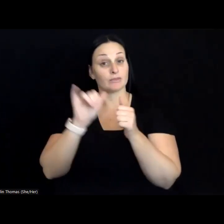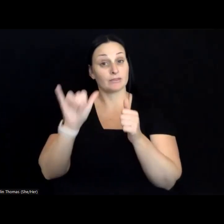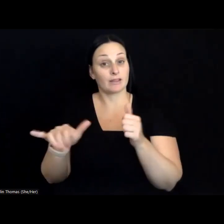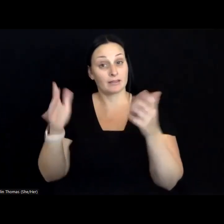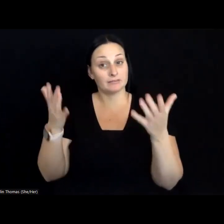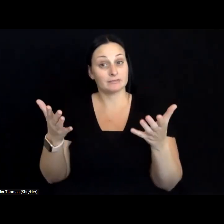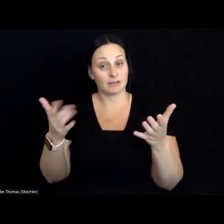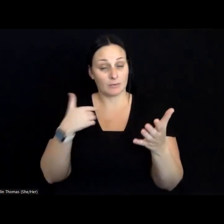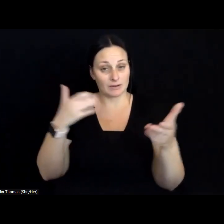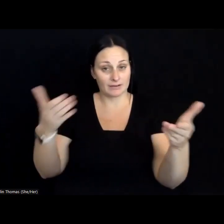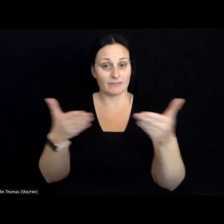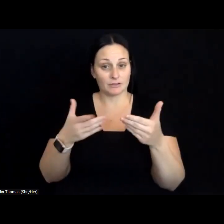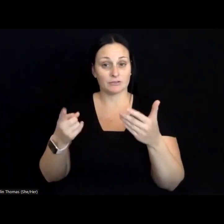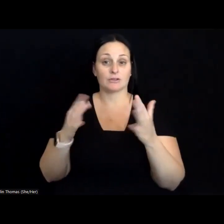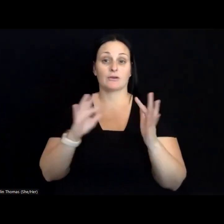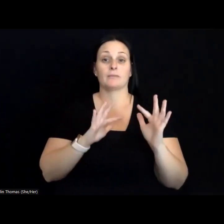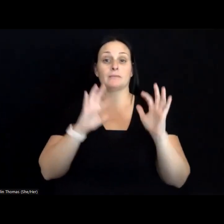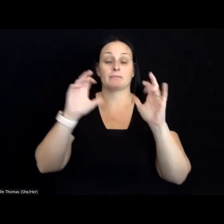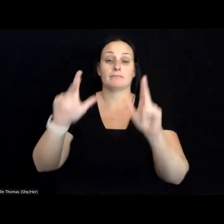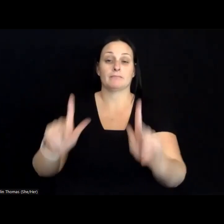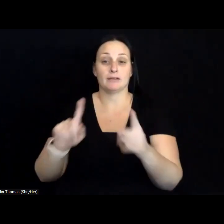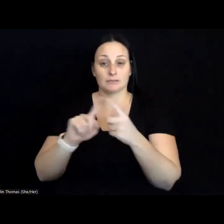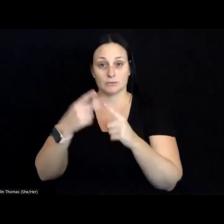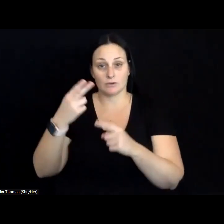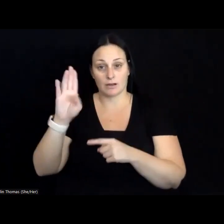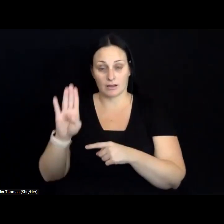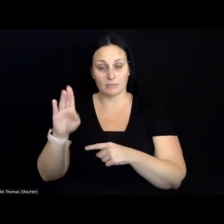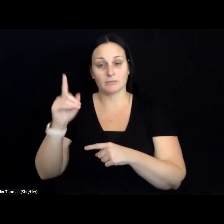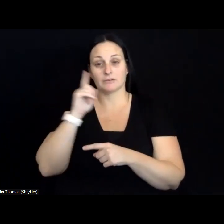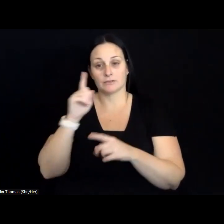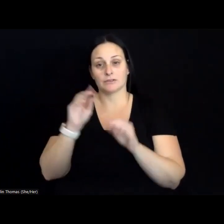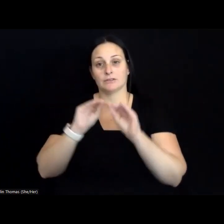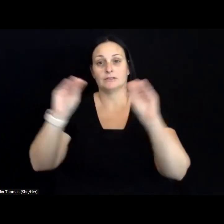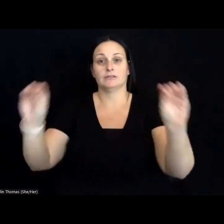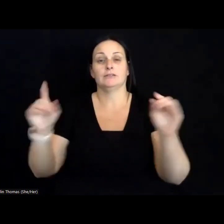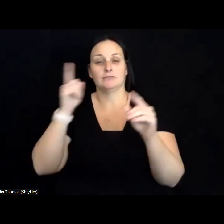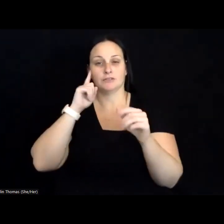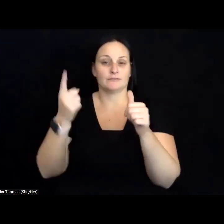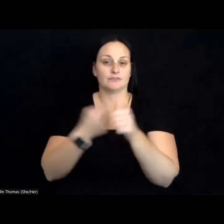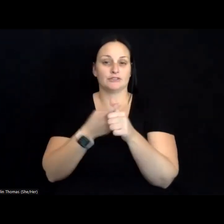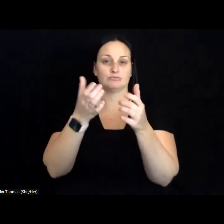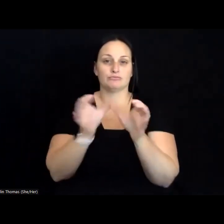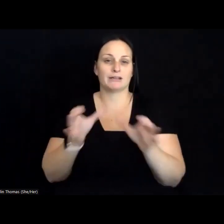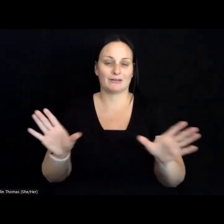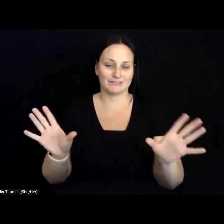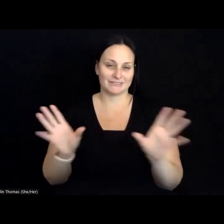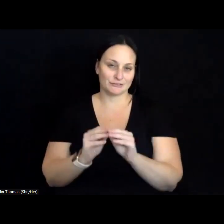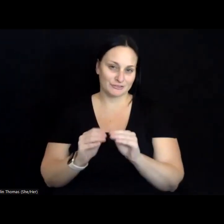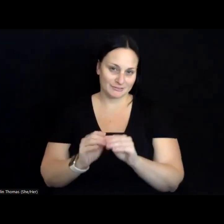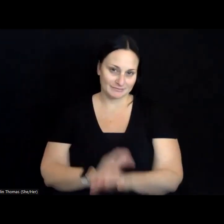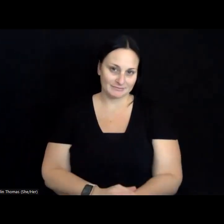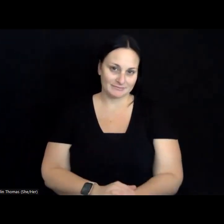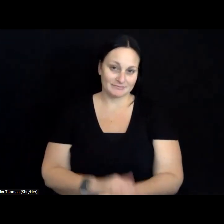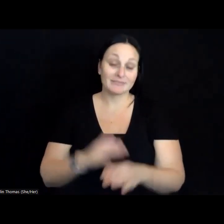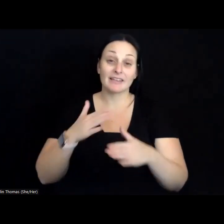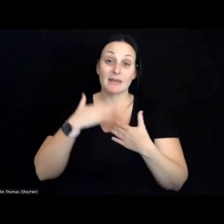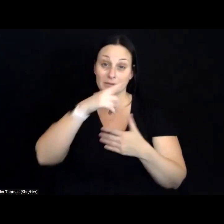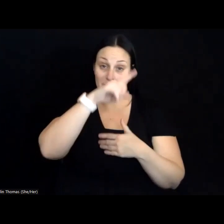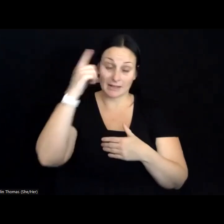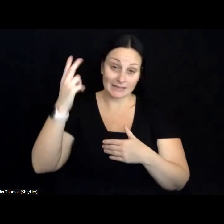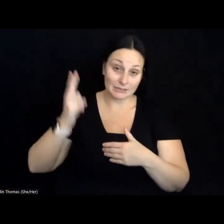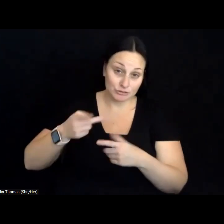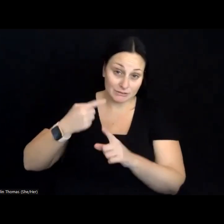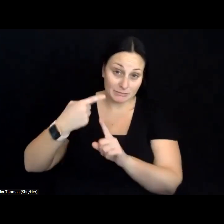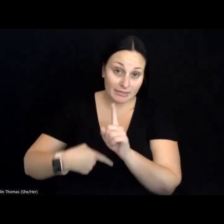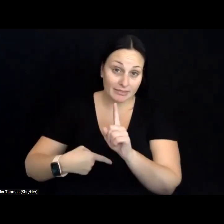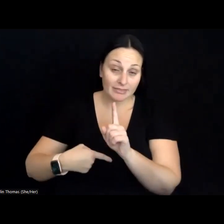I'd like to invite you to return to the Hub to move into your first breakout session. Happy Black History Month,